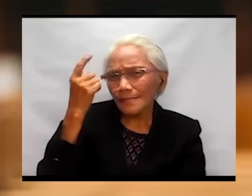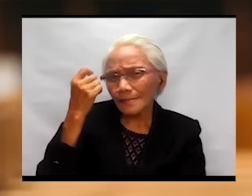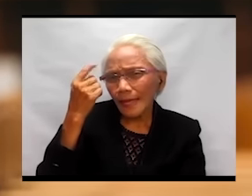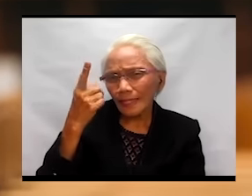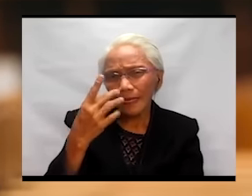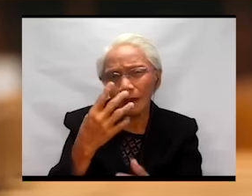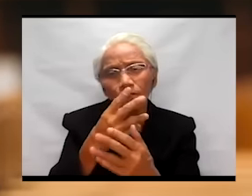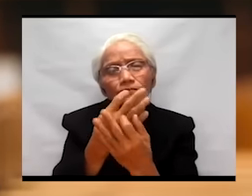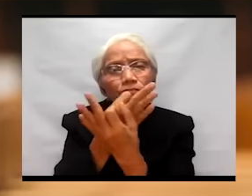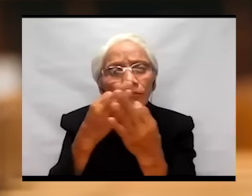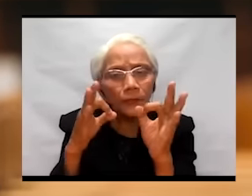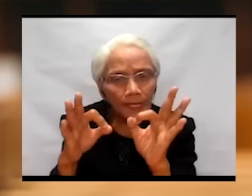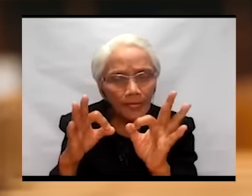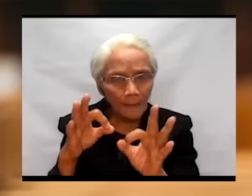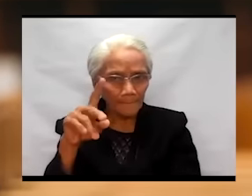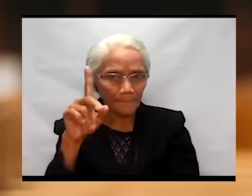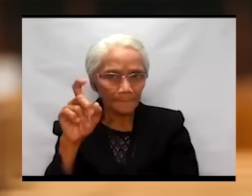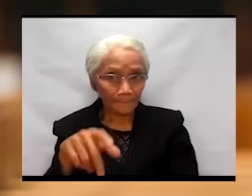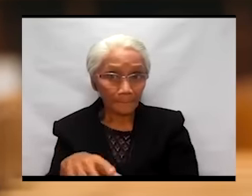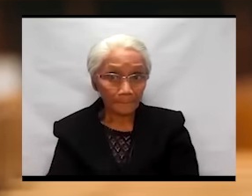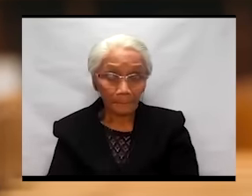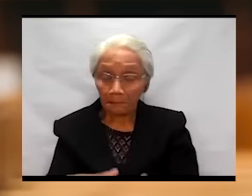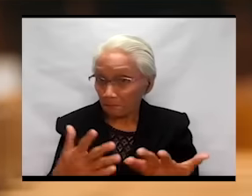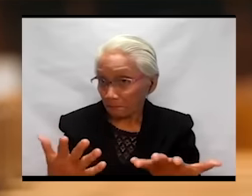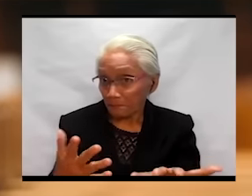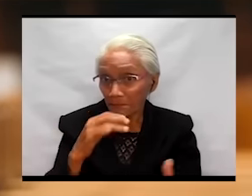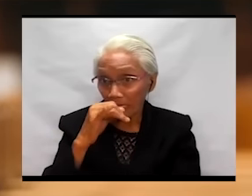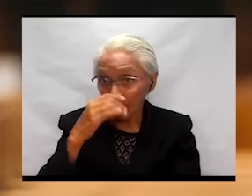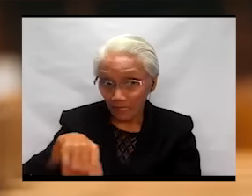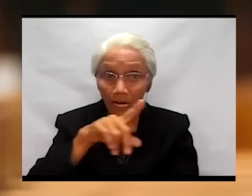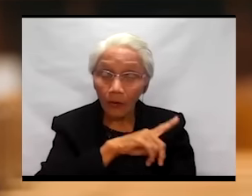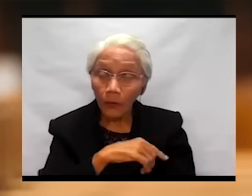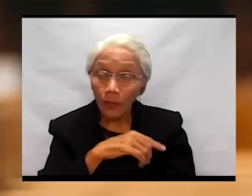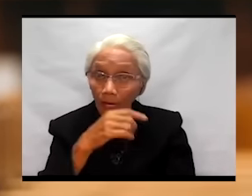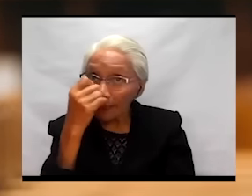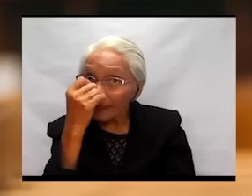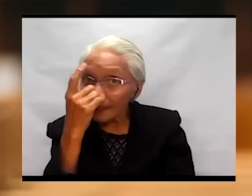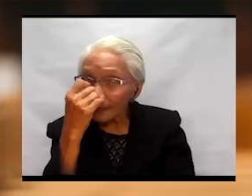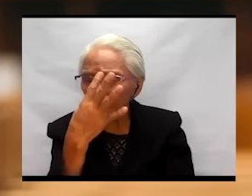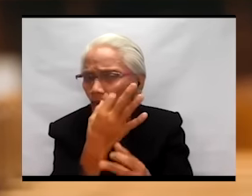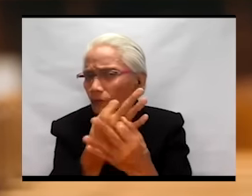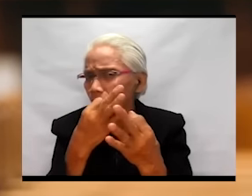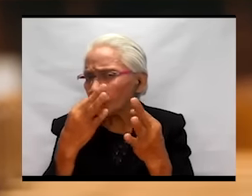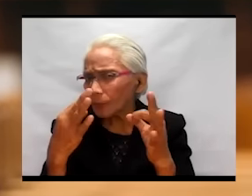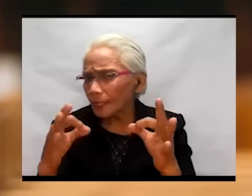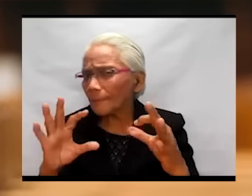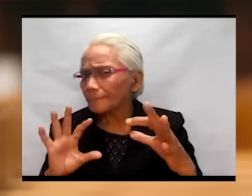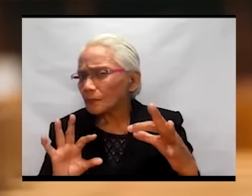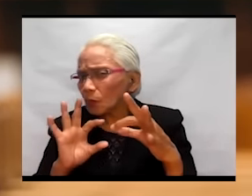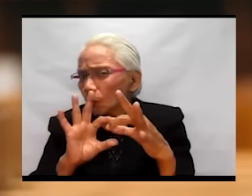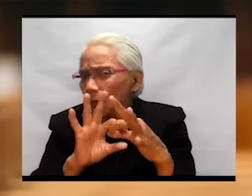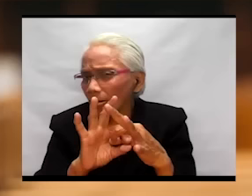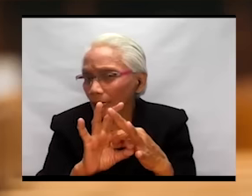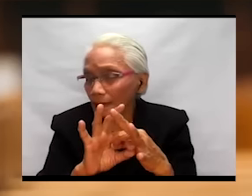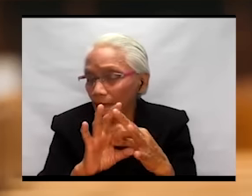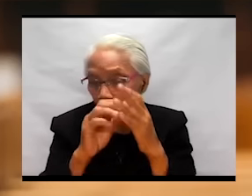Is our understanding of freedom connected to worship of the true God?